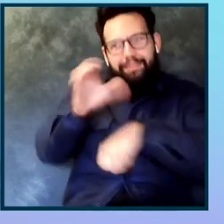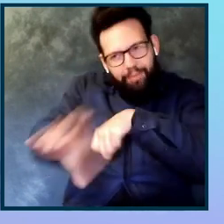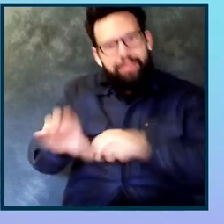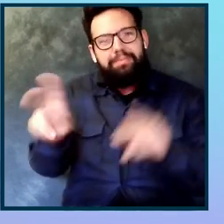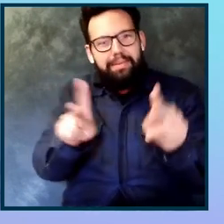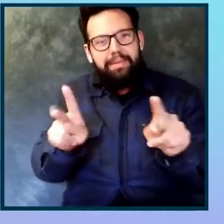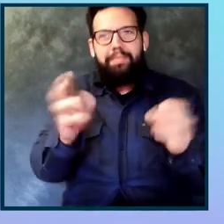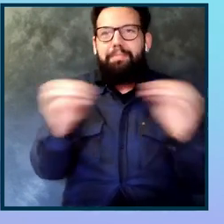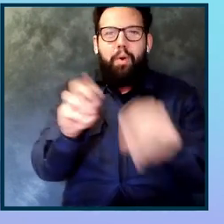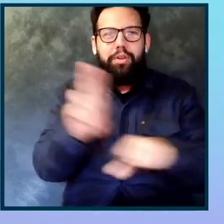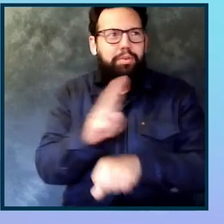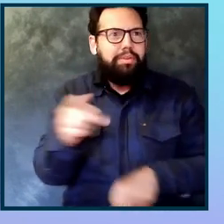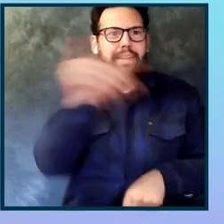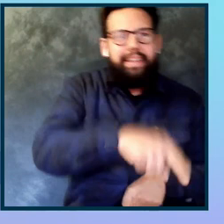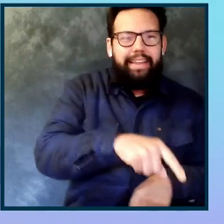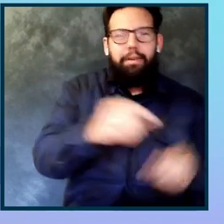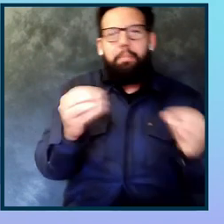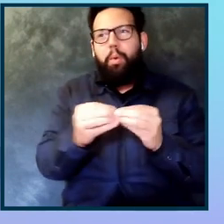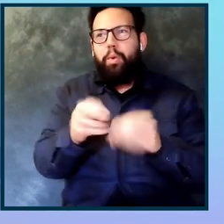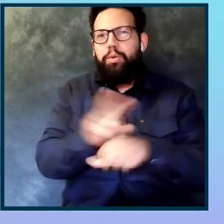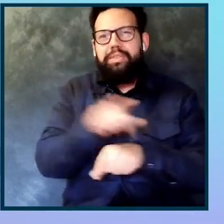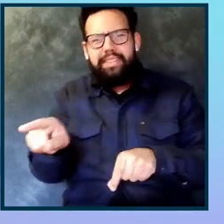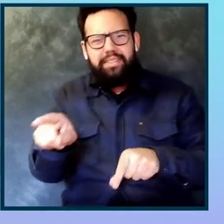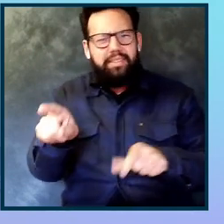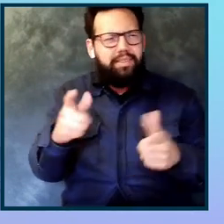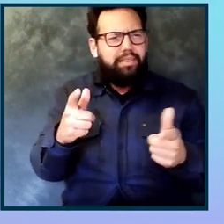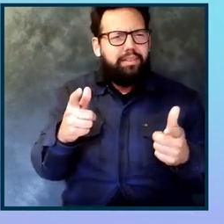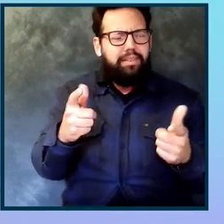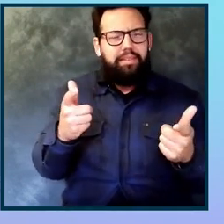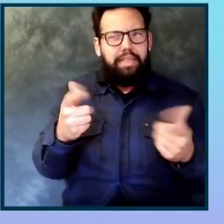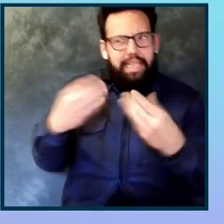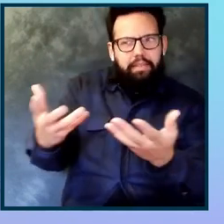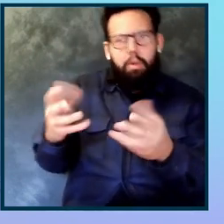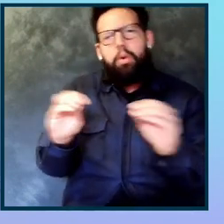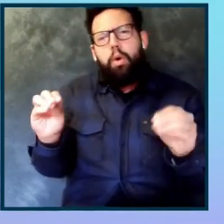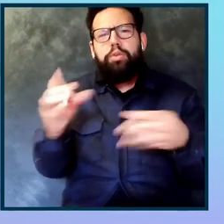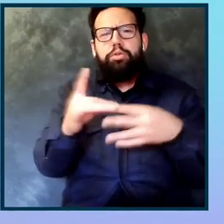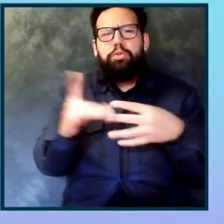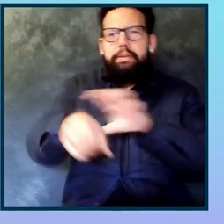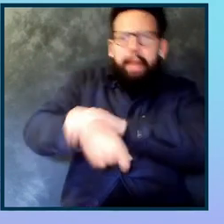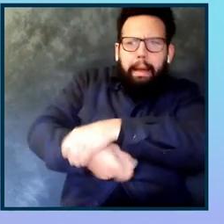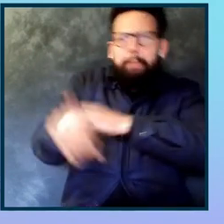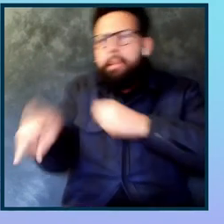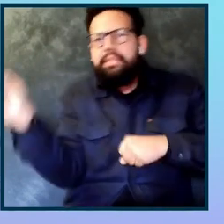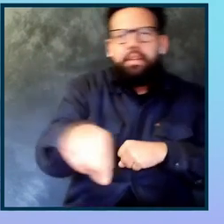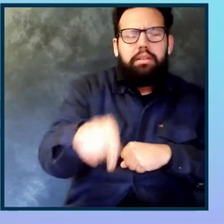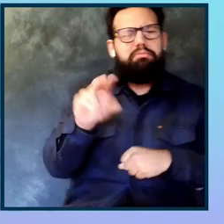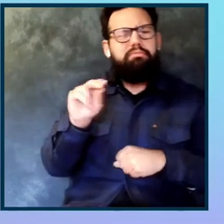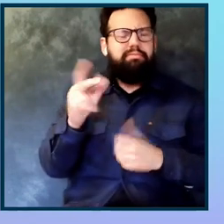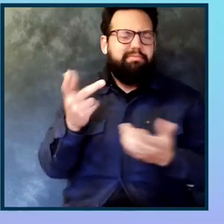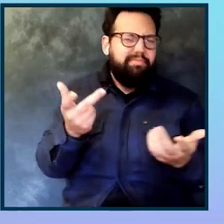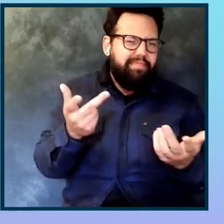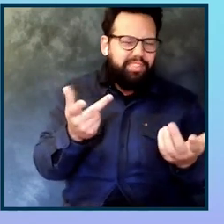use a website, right? It is not a choice. And we are seeing that change. So more and more lawsuits are